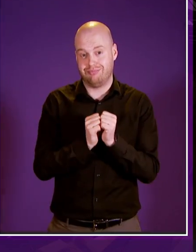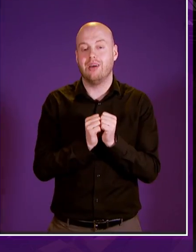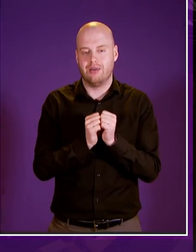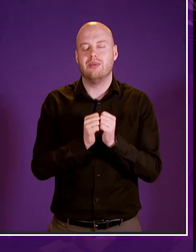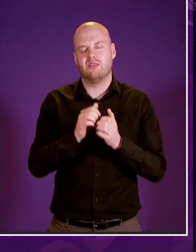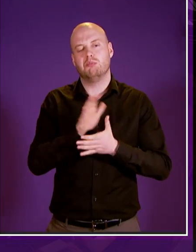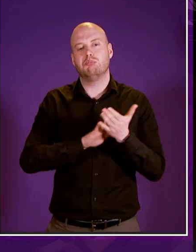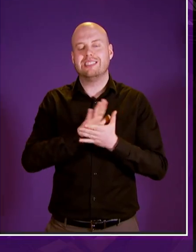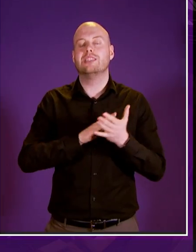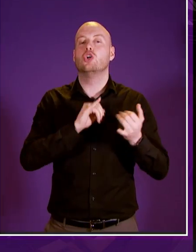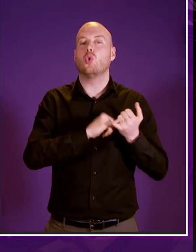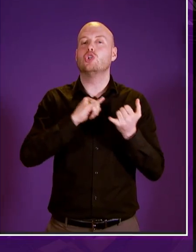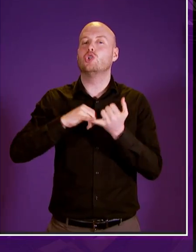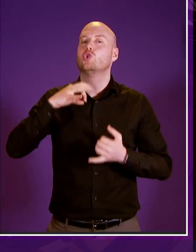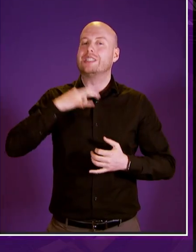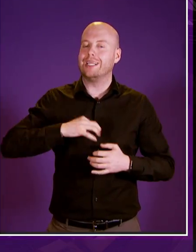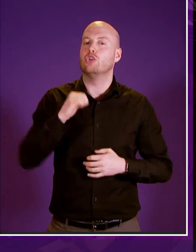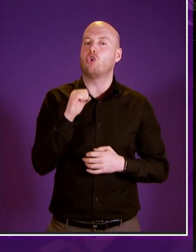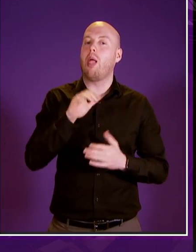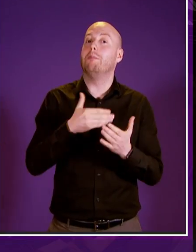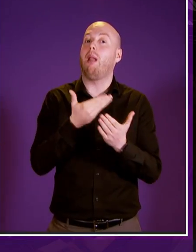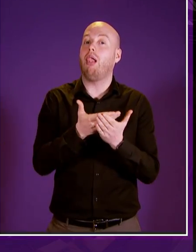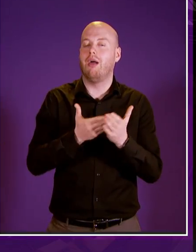agreed the social security scotland bill is passed